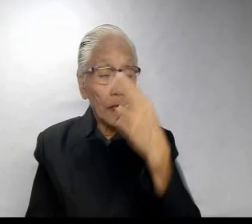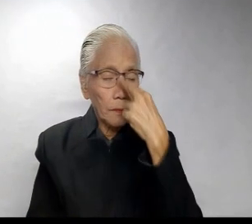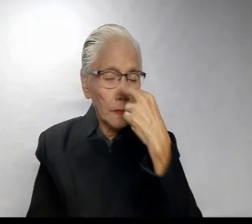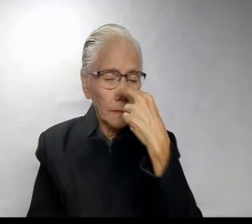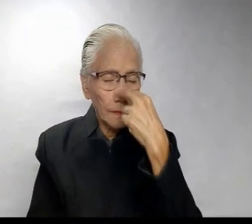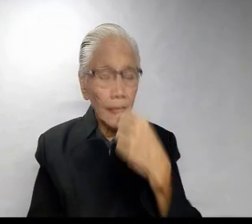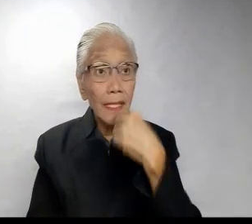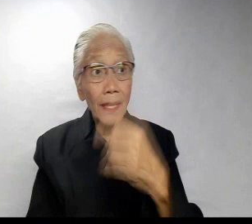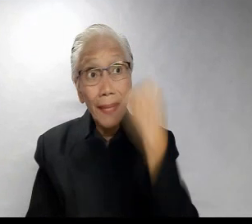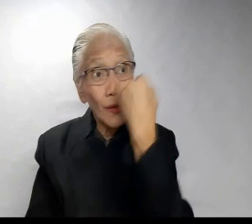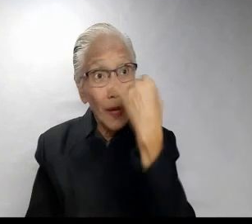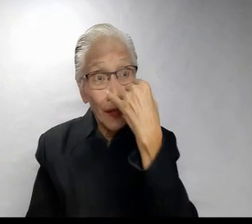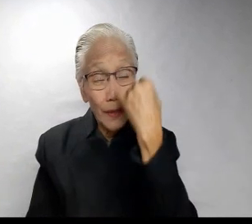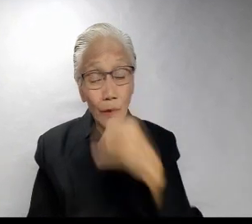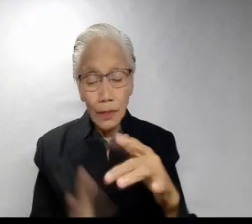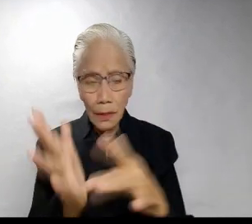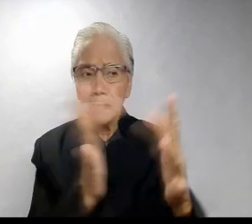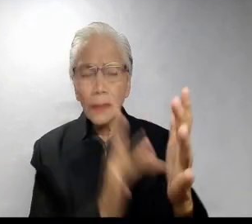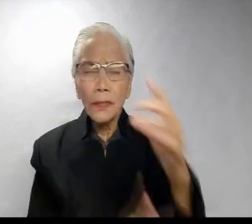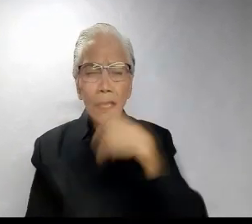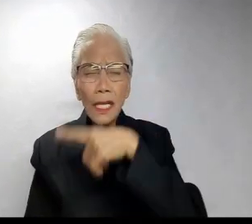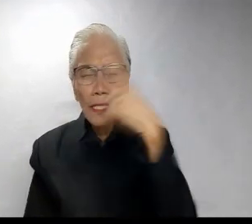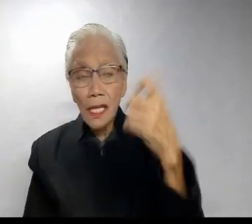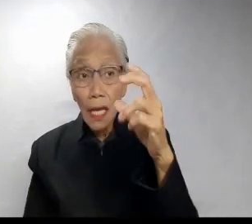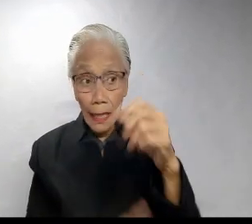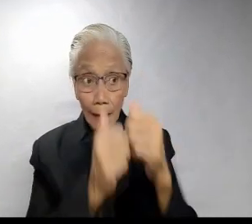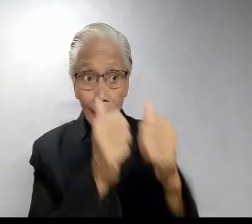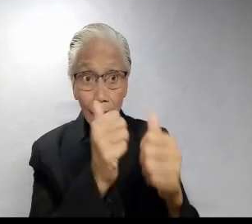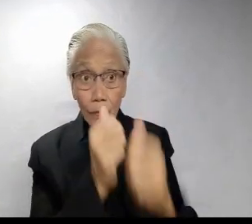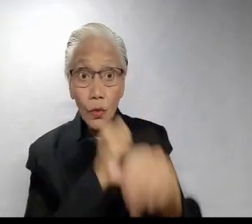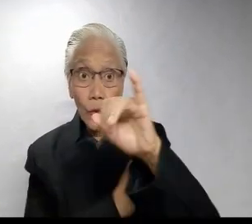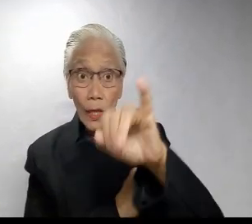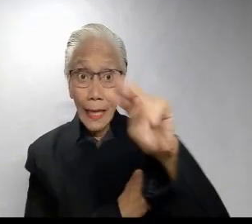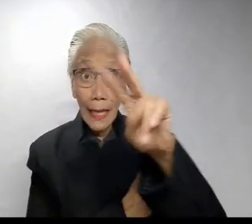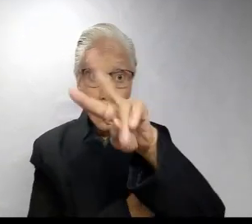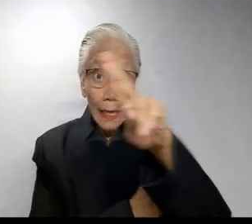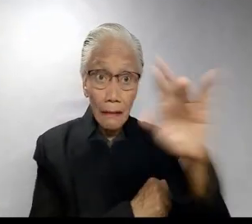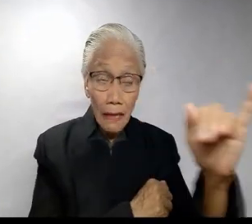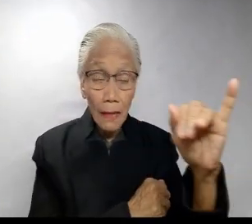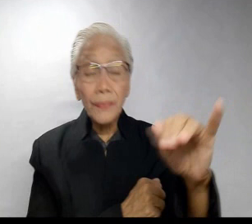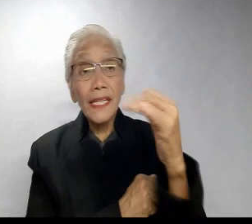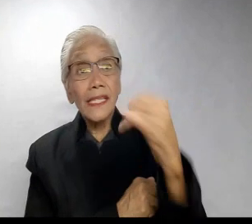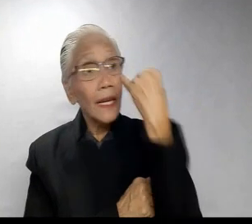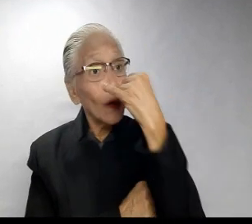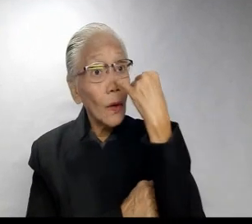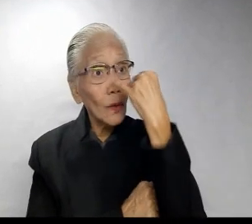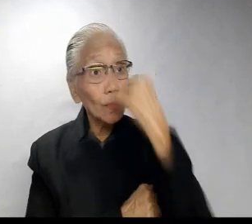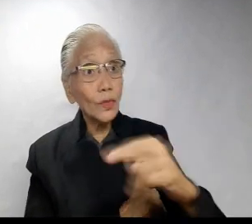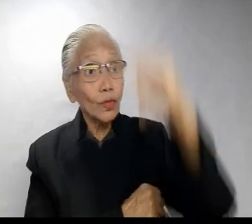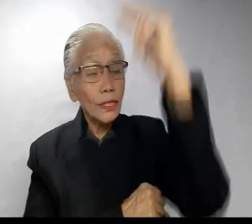joke na Ilocano daw si Jesus. Kasi ang ibig sabihin daw ng Inri ay Ilocos Norte Region 1.